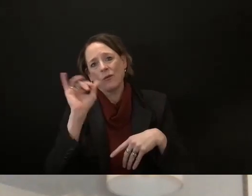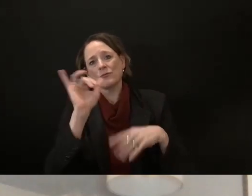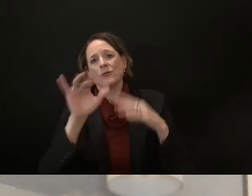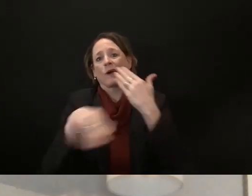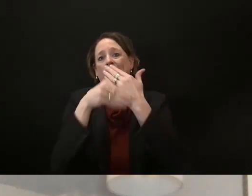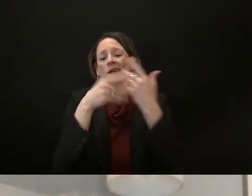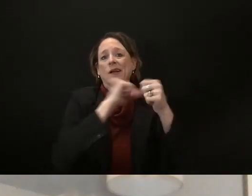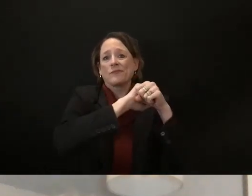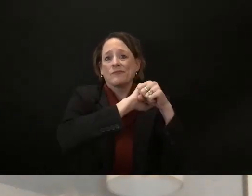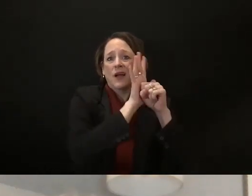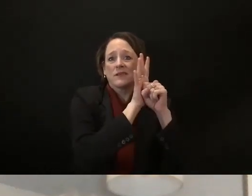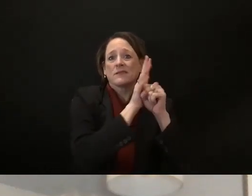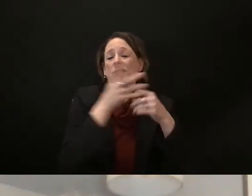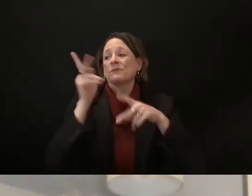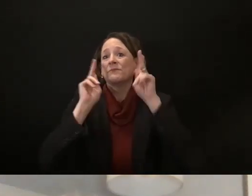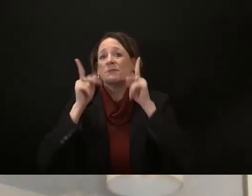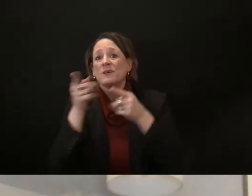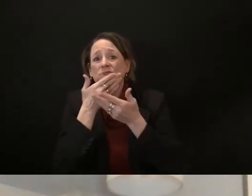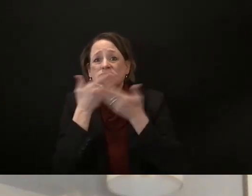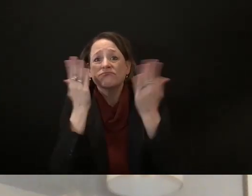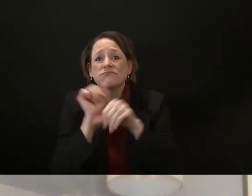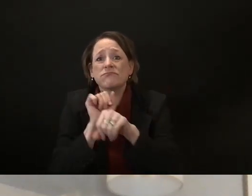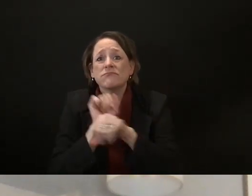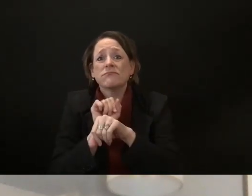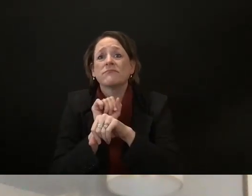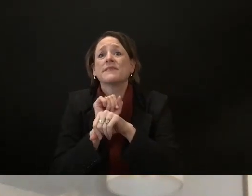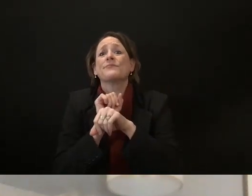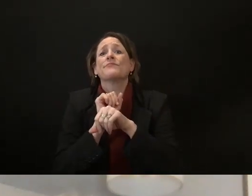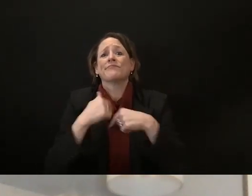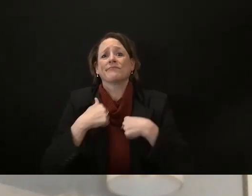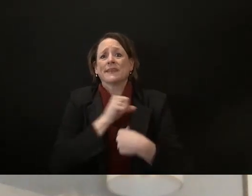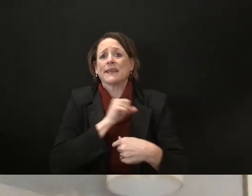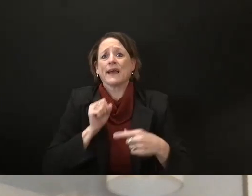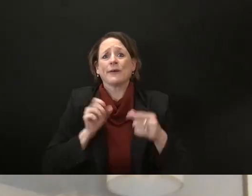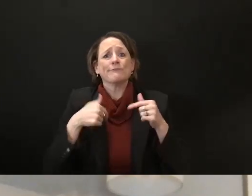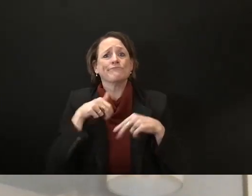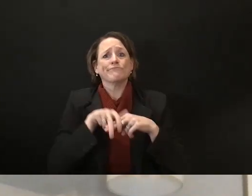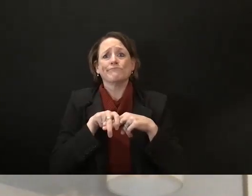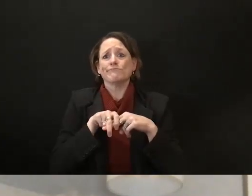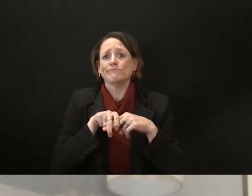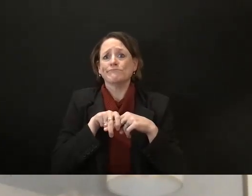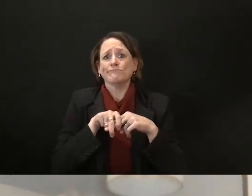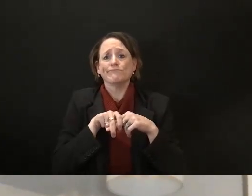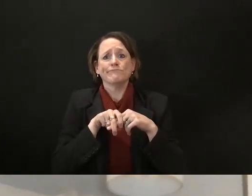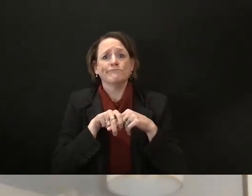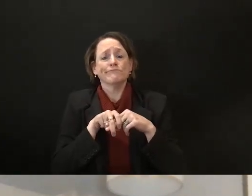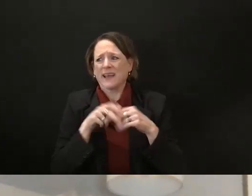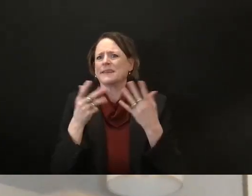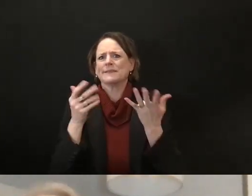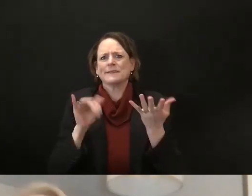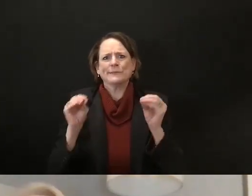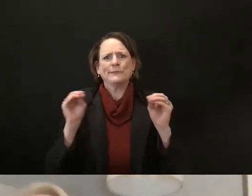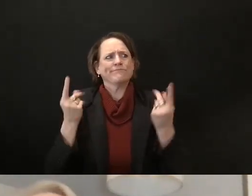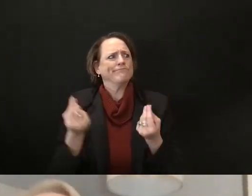but even as we are now in session it has not gotten to the point where any bills have passed yet so um so with that i'll uh i'll